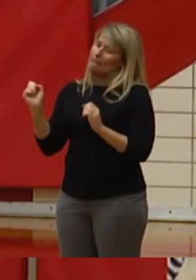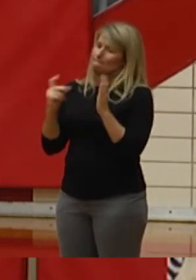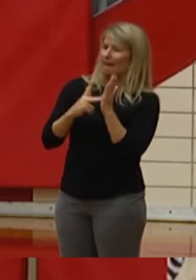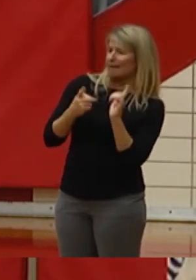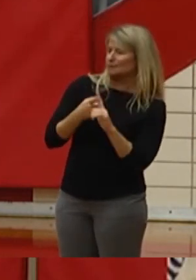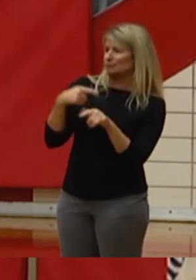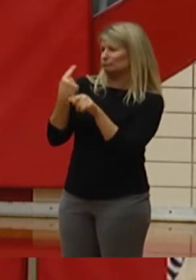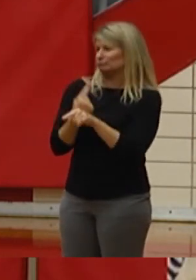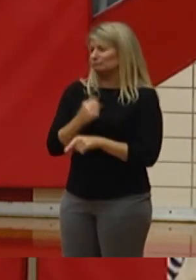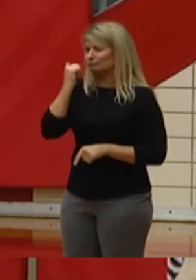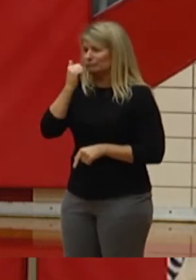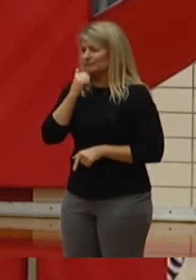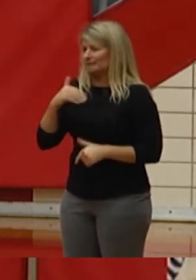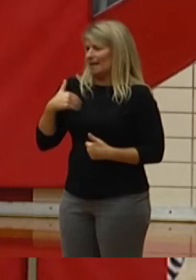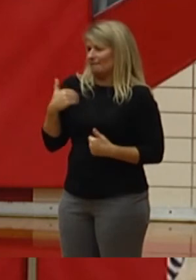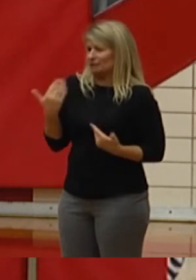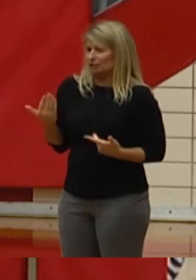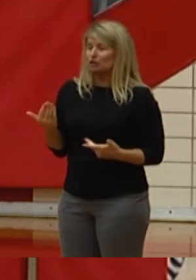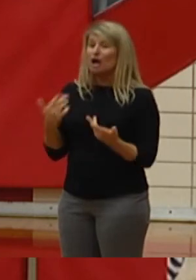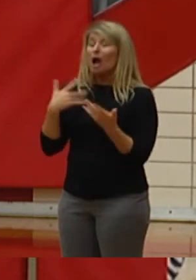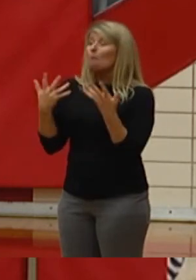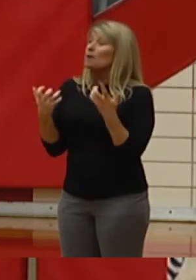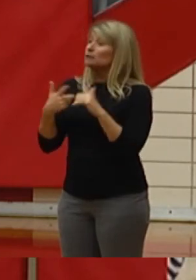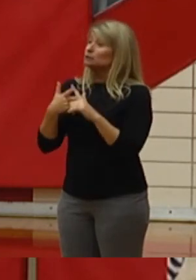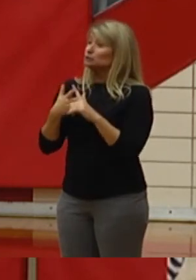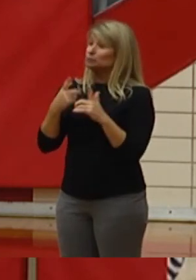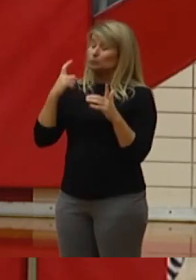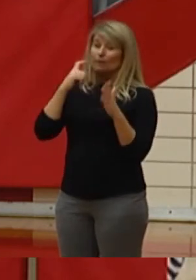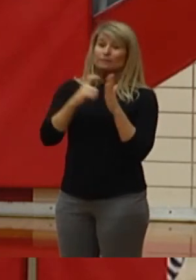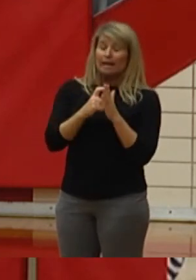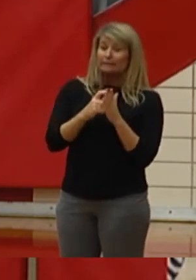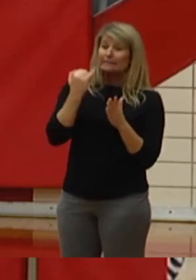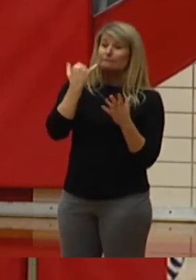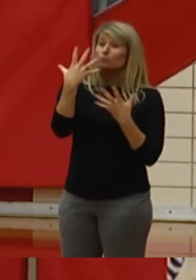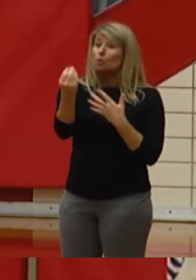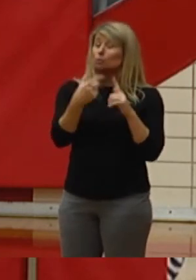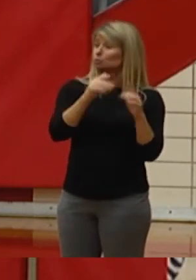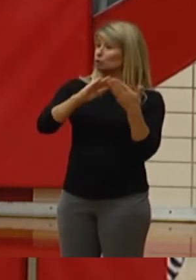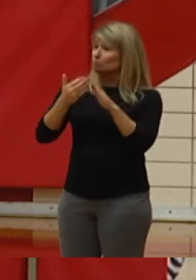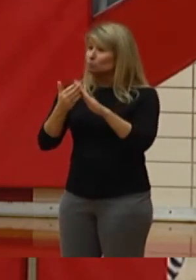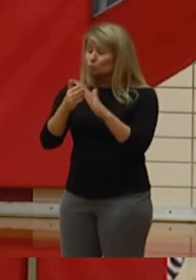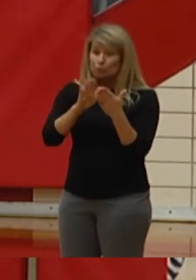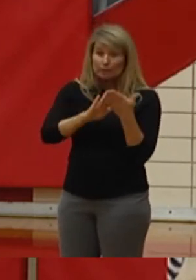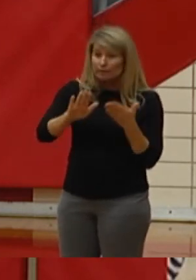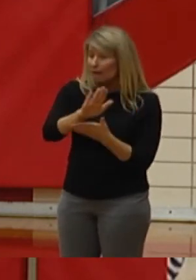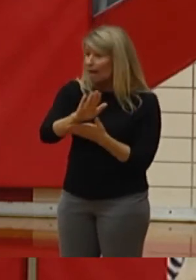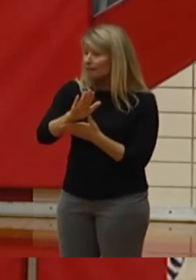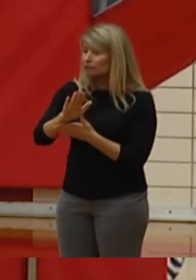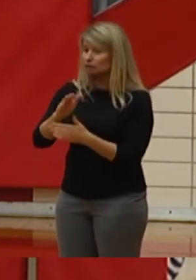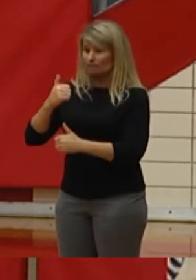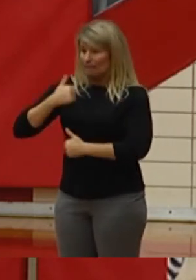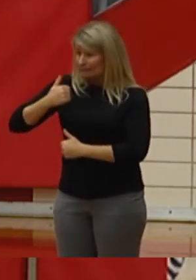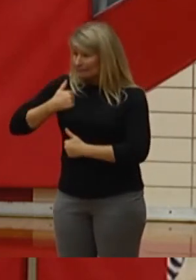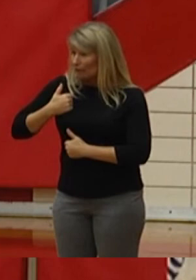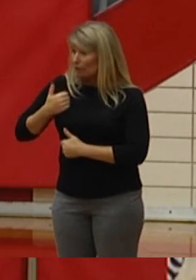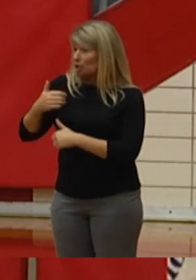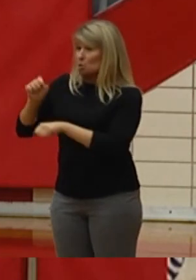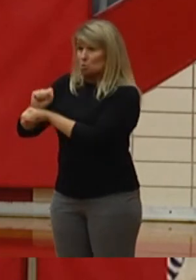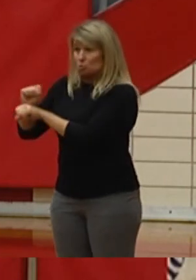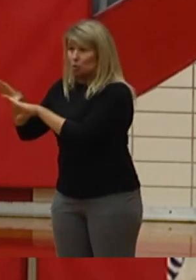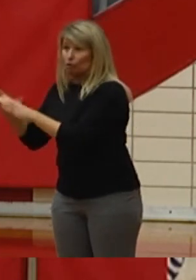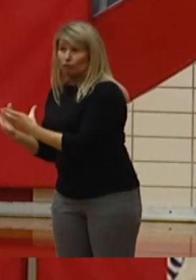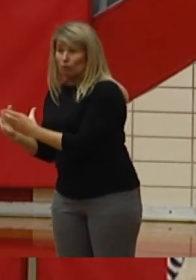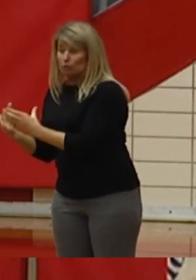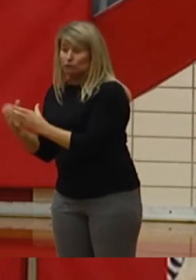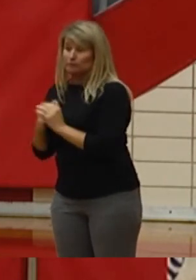acknowledge the many of you that are going off to community college, trade school, university, military, or those who still need time. In any case,